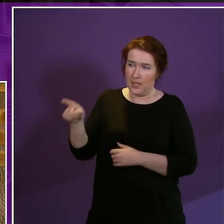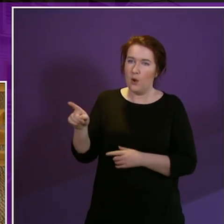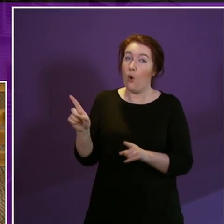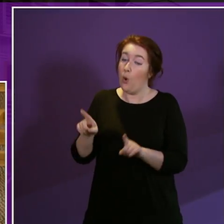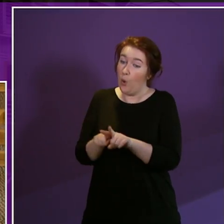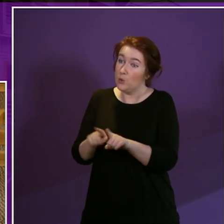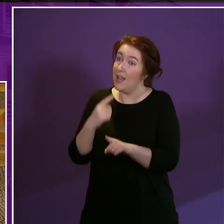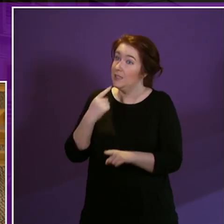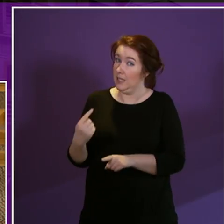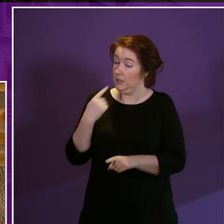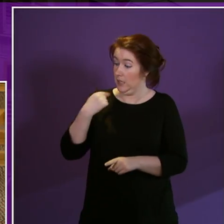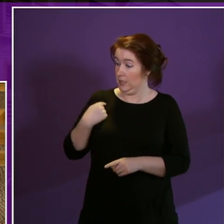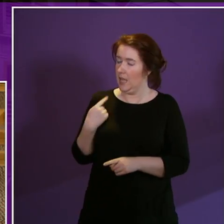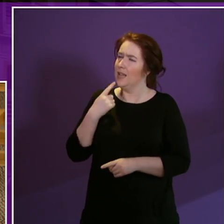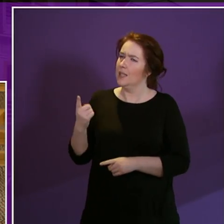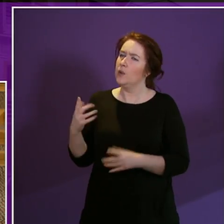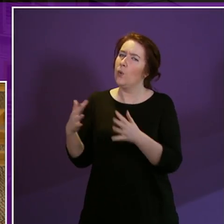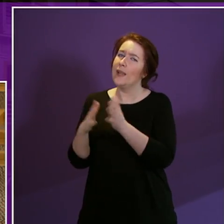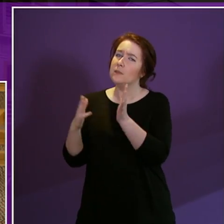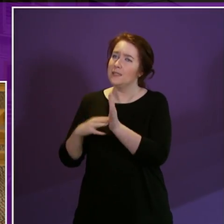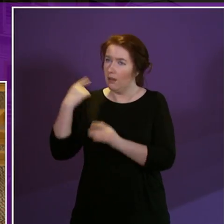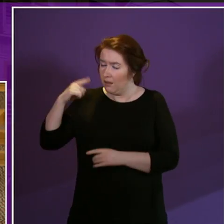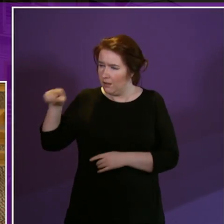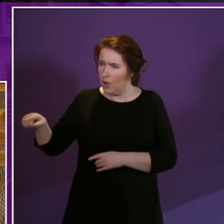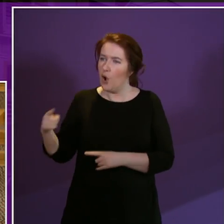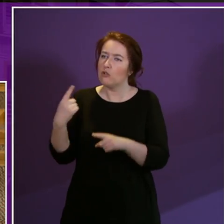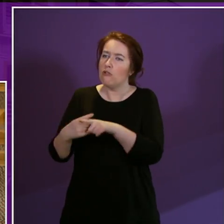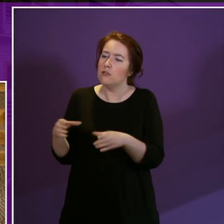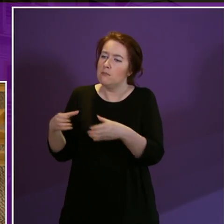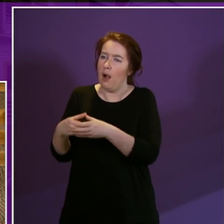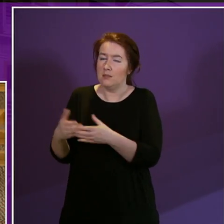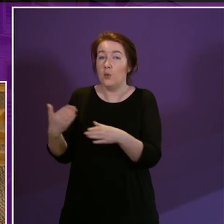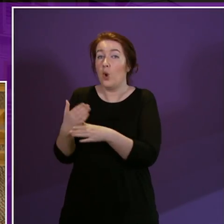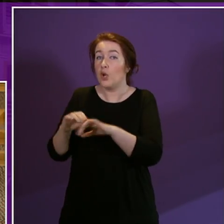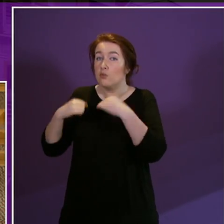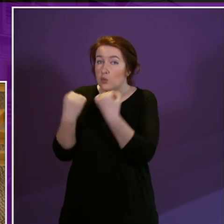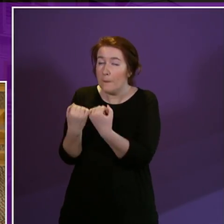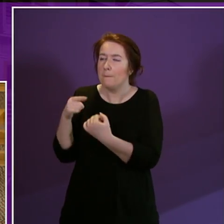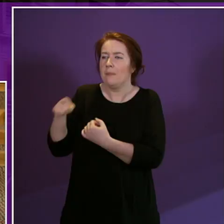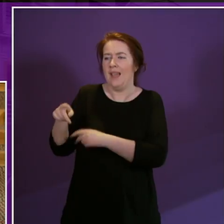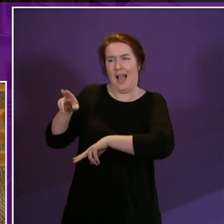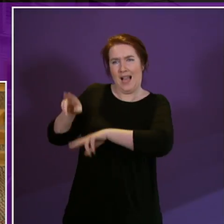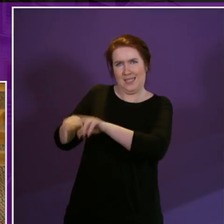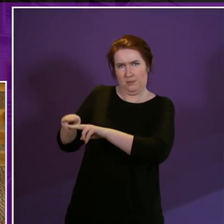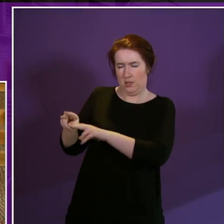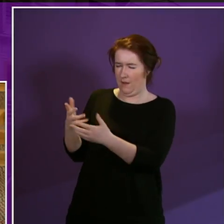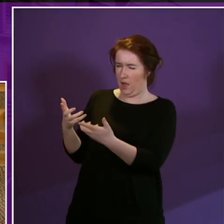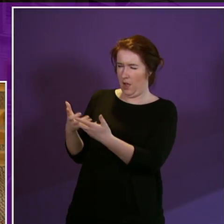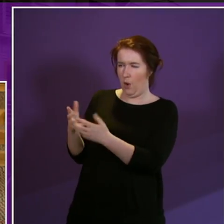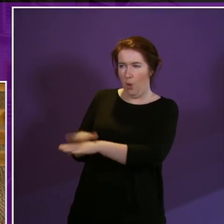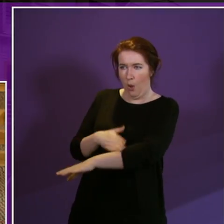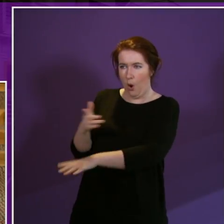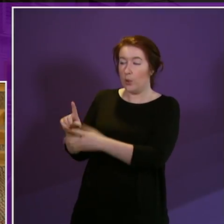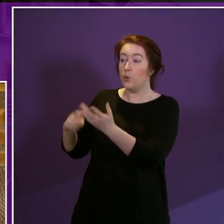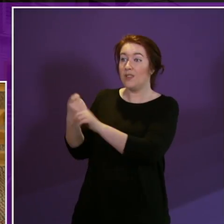yesterday, which was the Westminster Cross-Party Working Group's assessment of how long it would take the UK government to